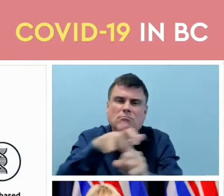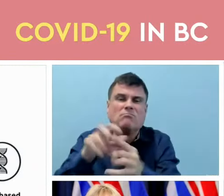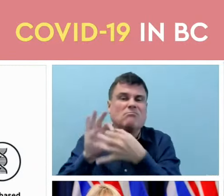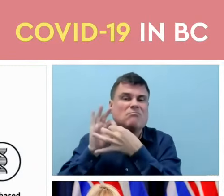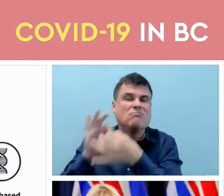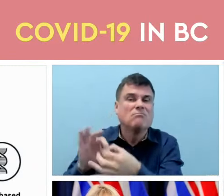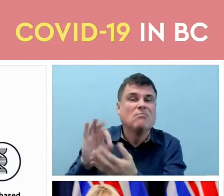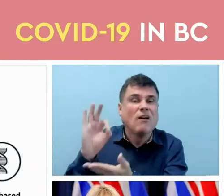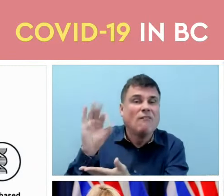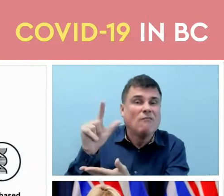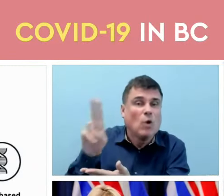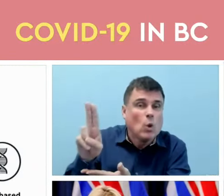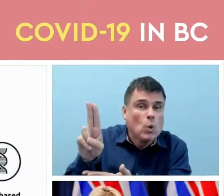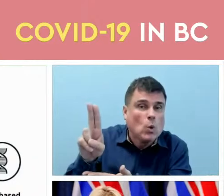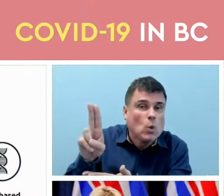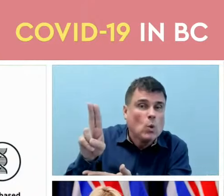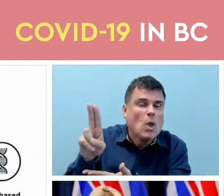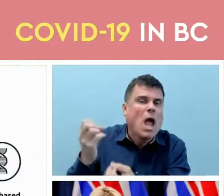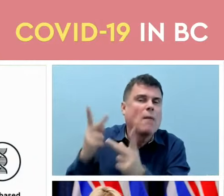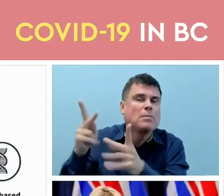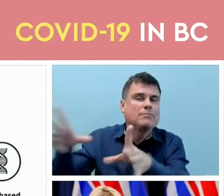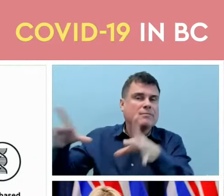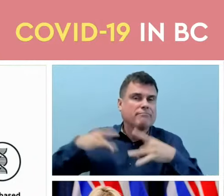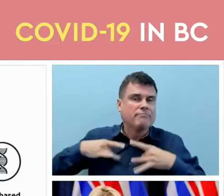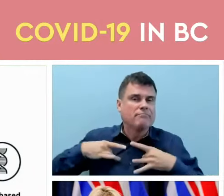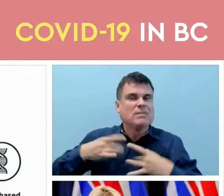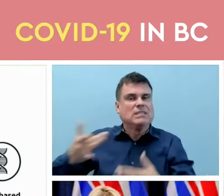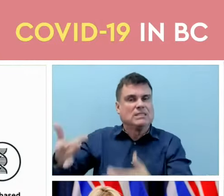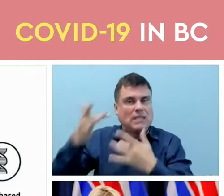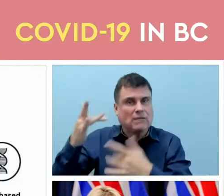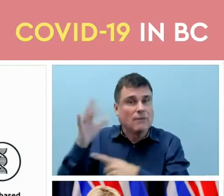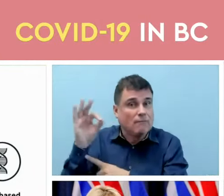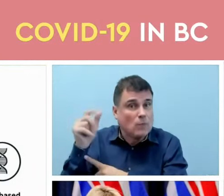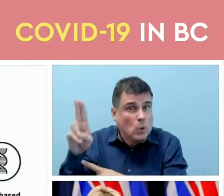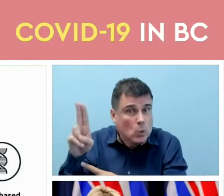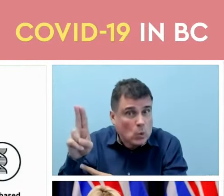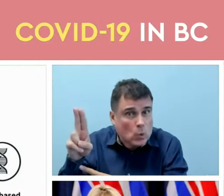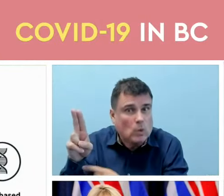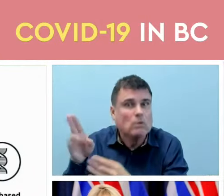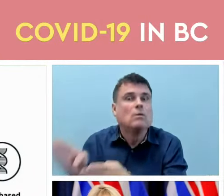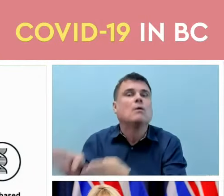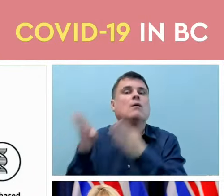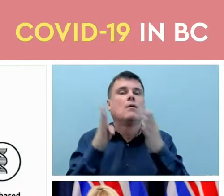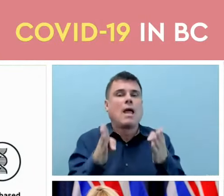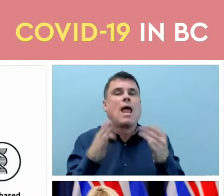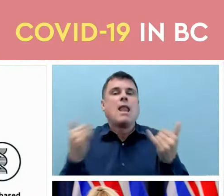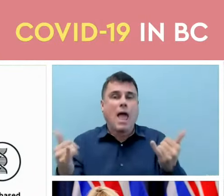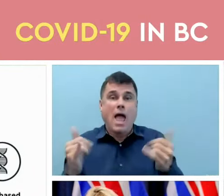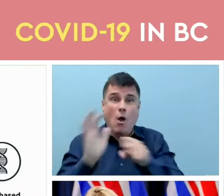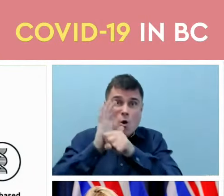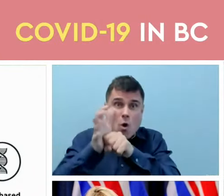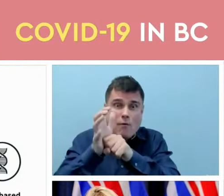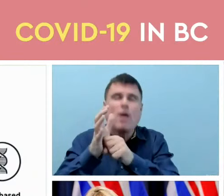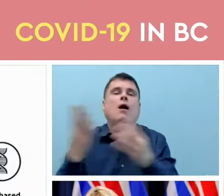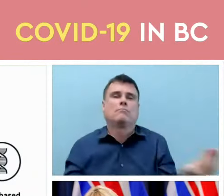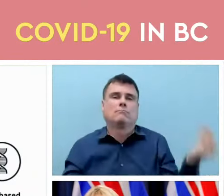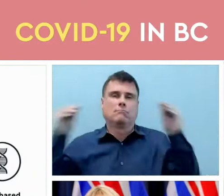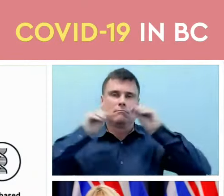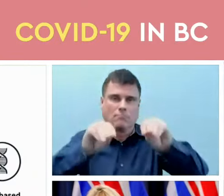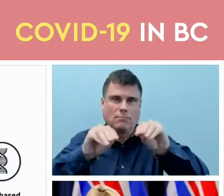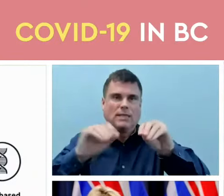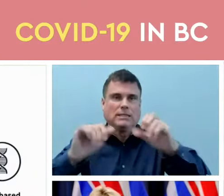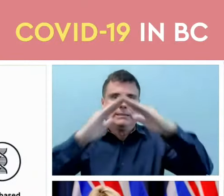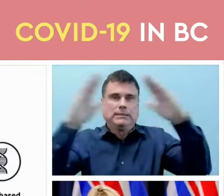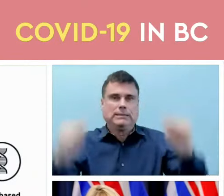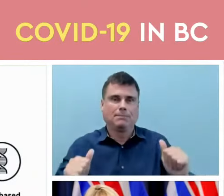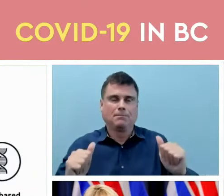so that we can look at all of the serious respiratory illnesses that we have to deal with and manage in the future. So that